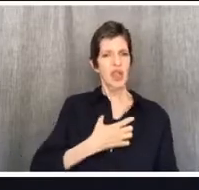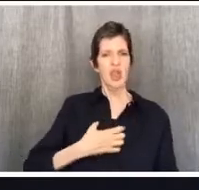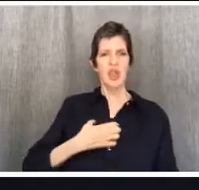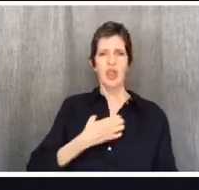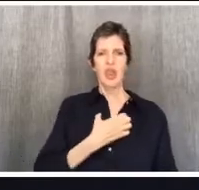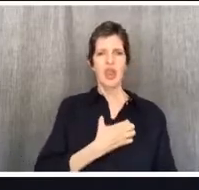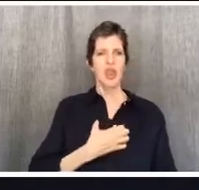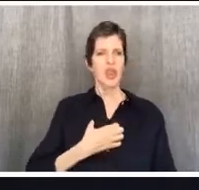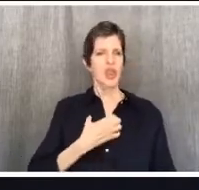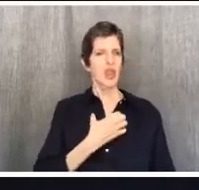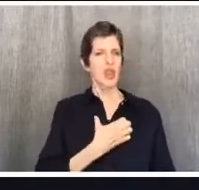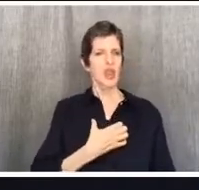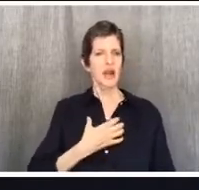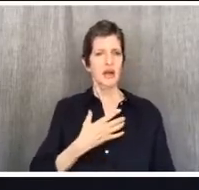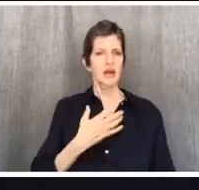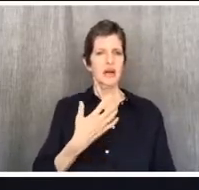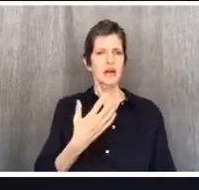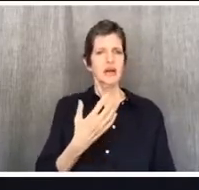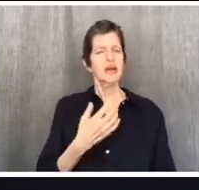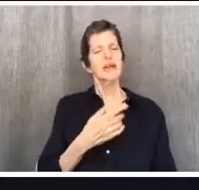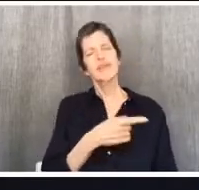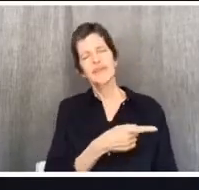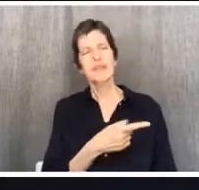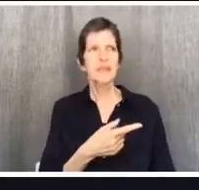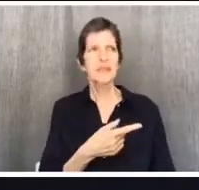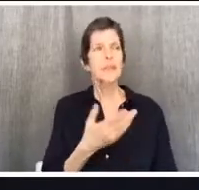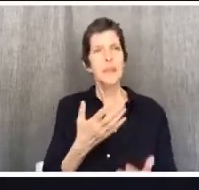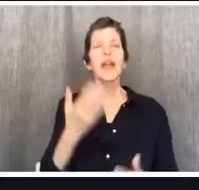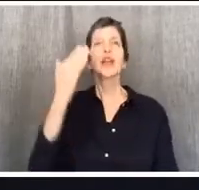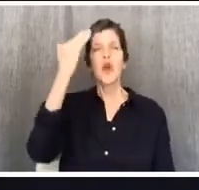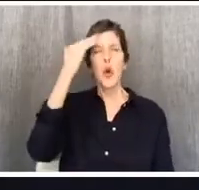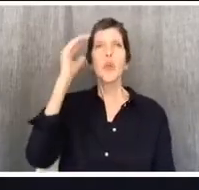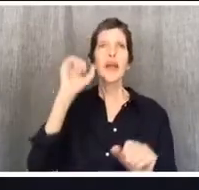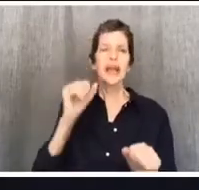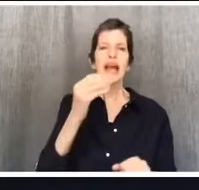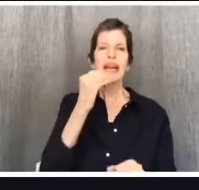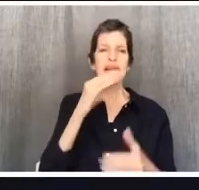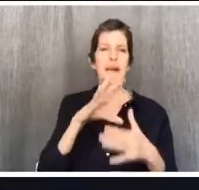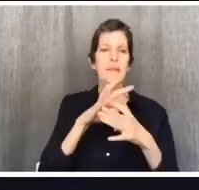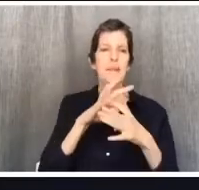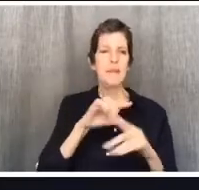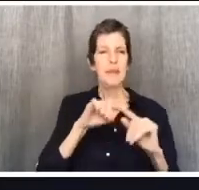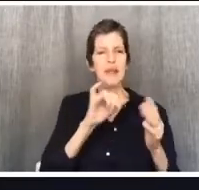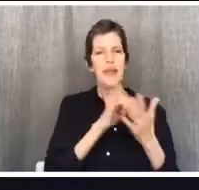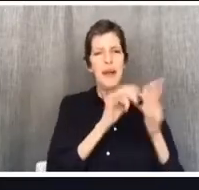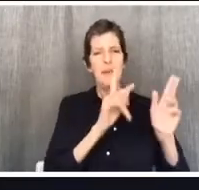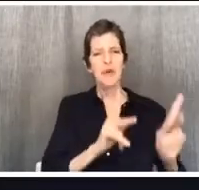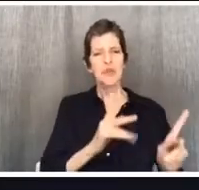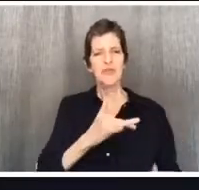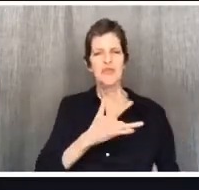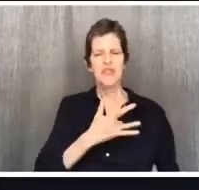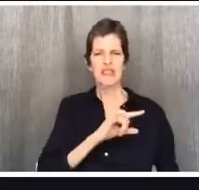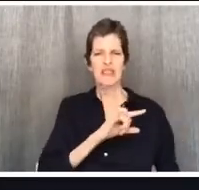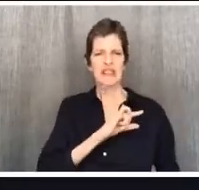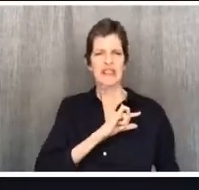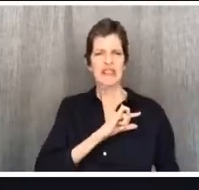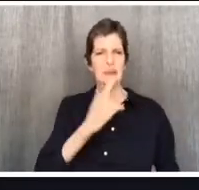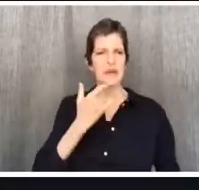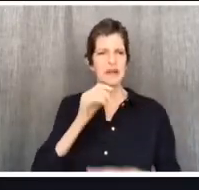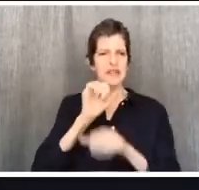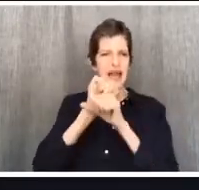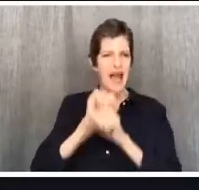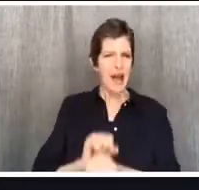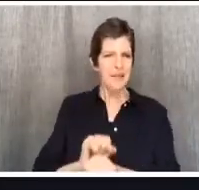in their heart. Even though they might know intellectually they have the right to eat meat, it still pricks their conscience. Paul's saying, listen,